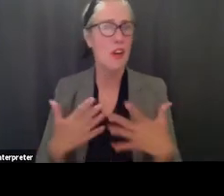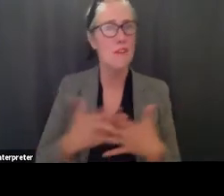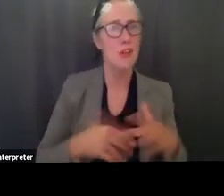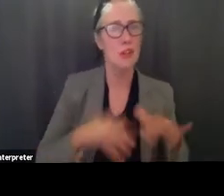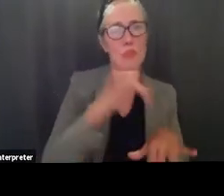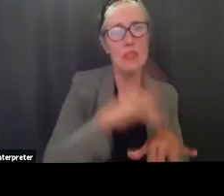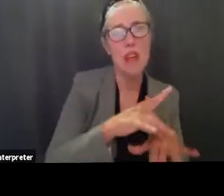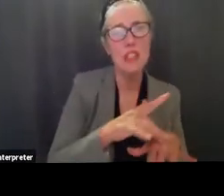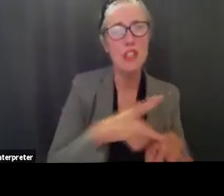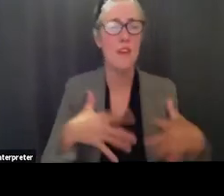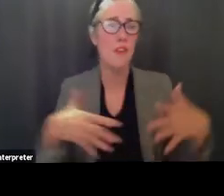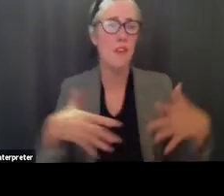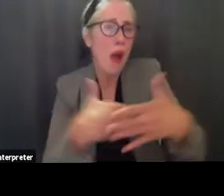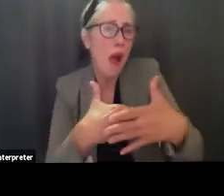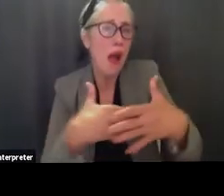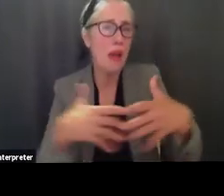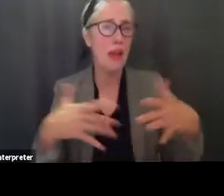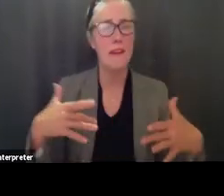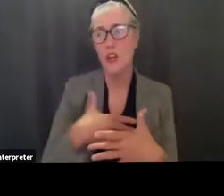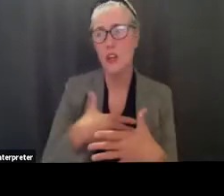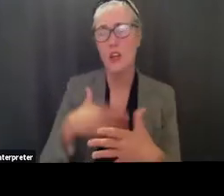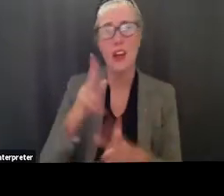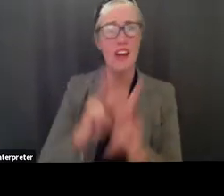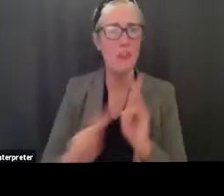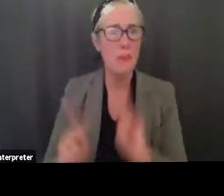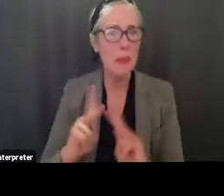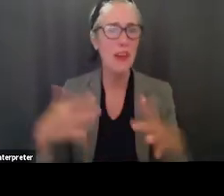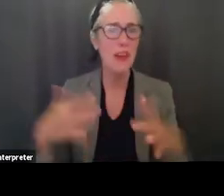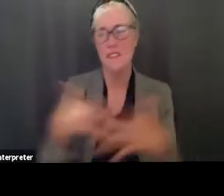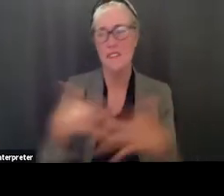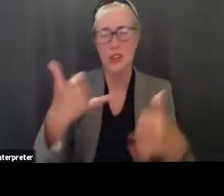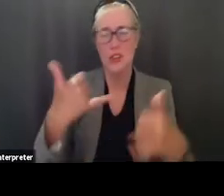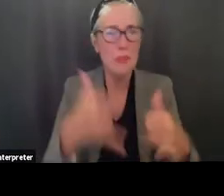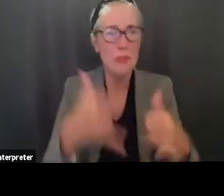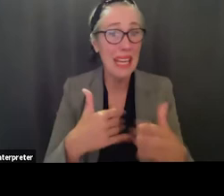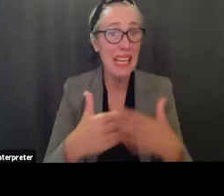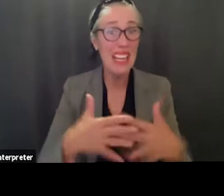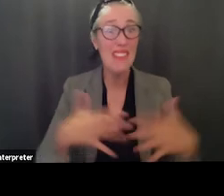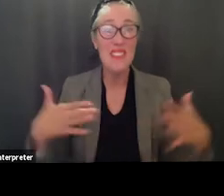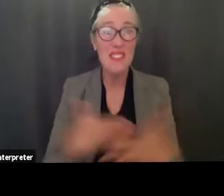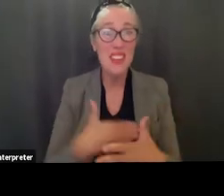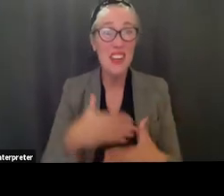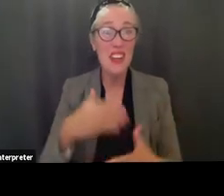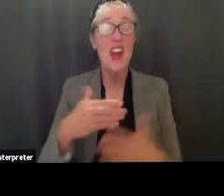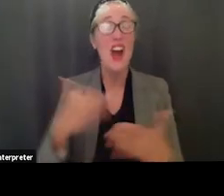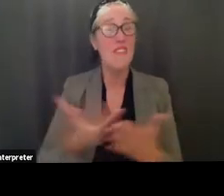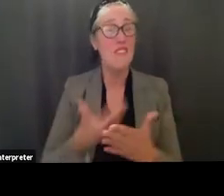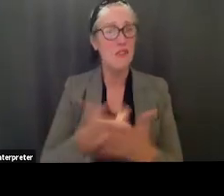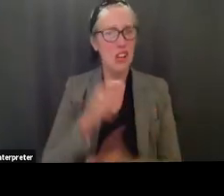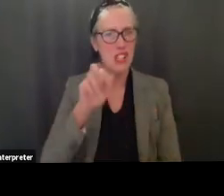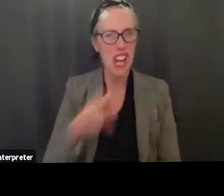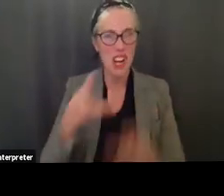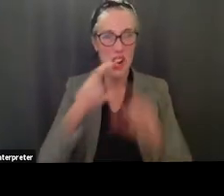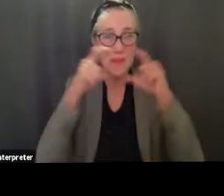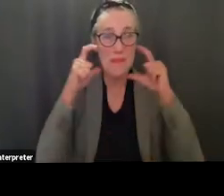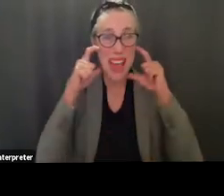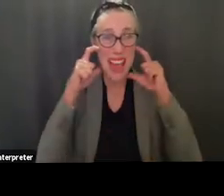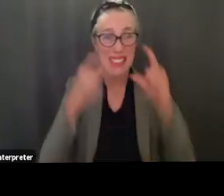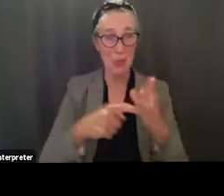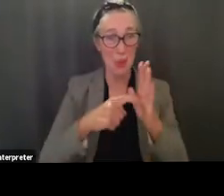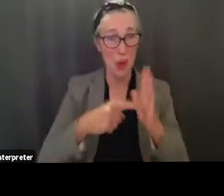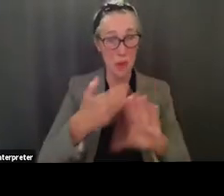play fear of other people fear of nature and even fresh air wearing a mask should not be a requirement to get an education